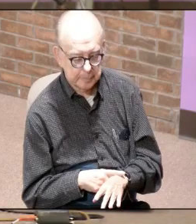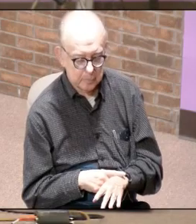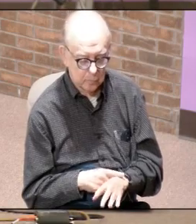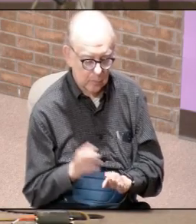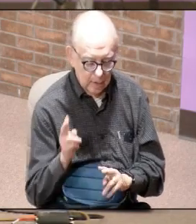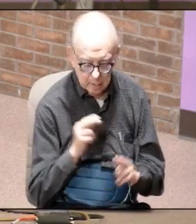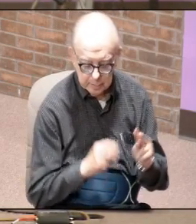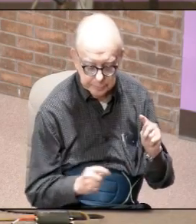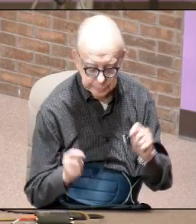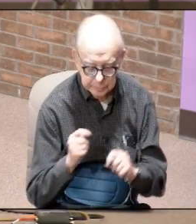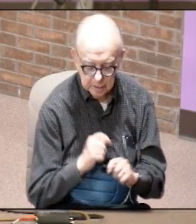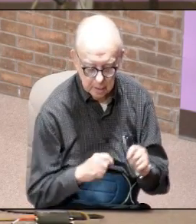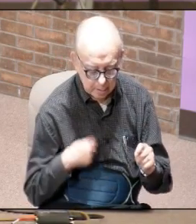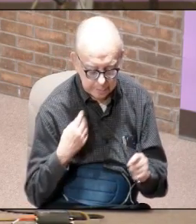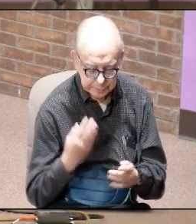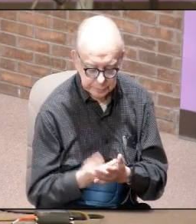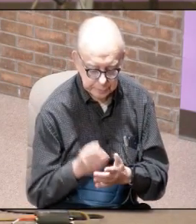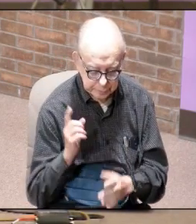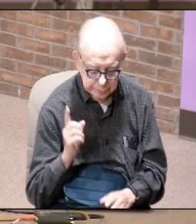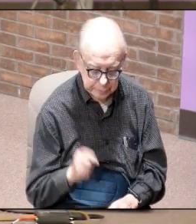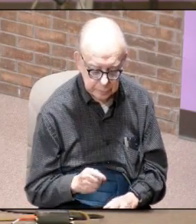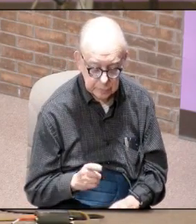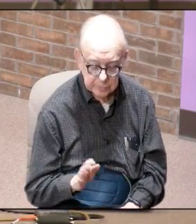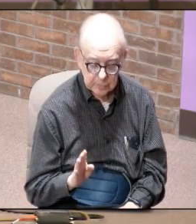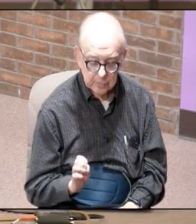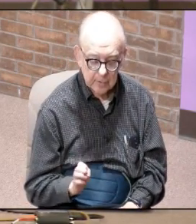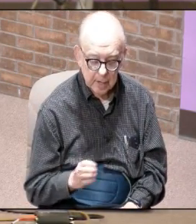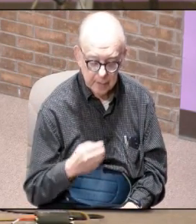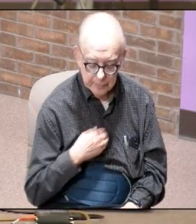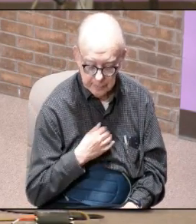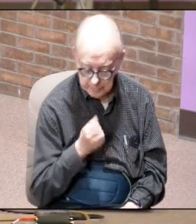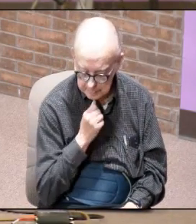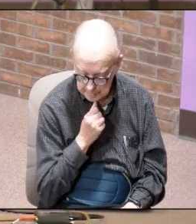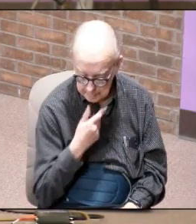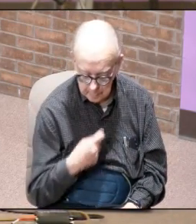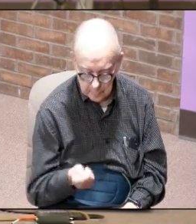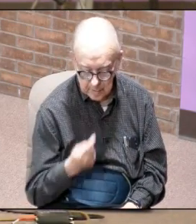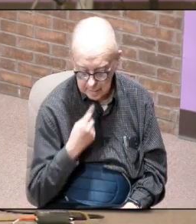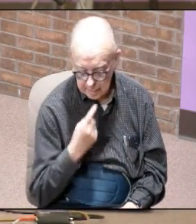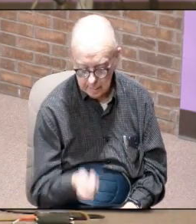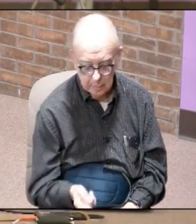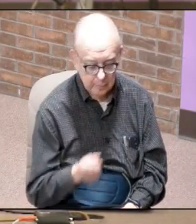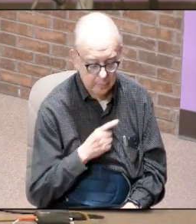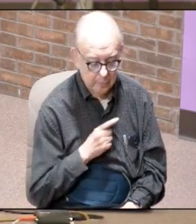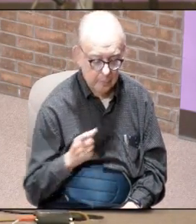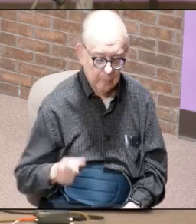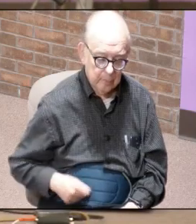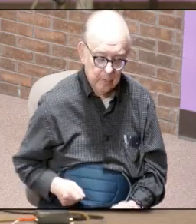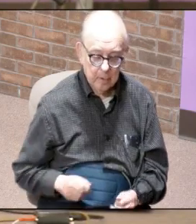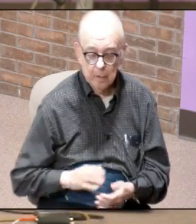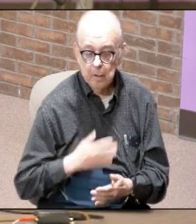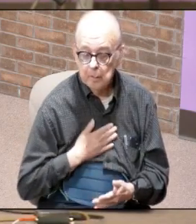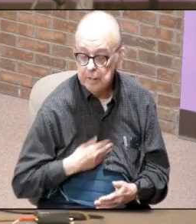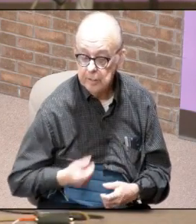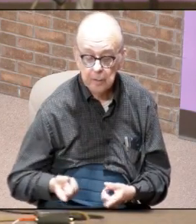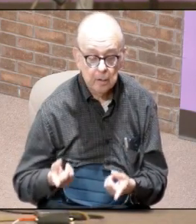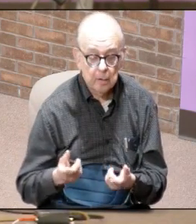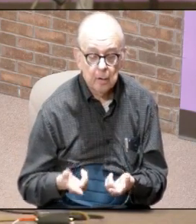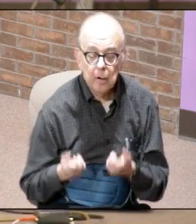and these tribulations when we should be patient we're trying to say Lord would you please hurry up